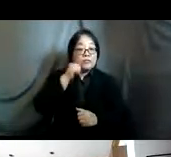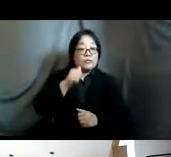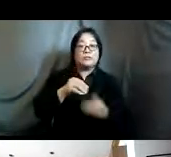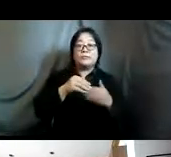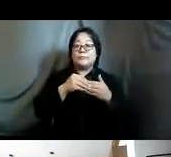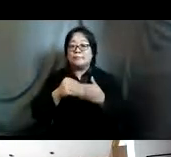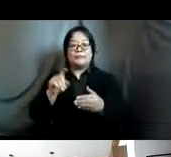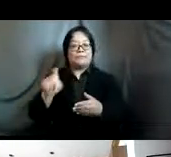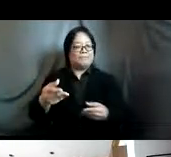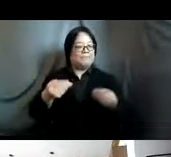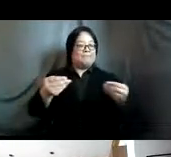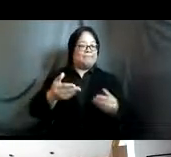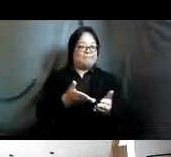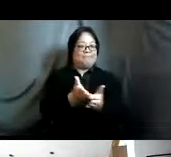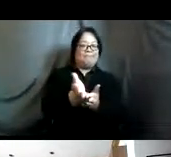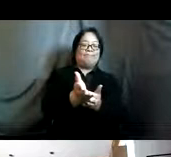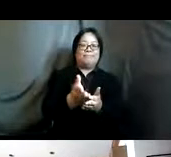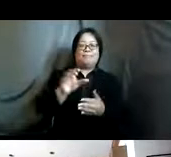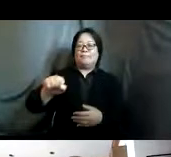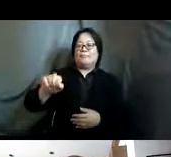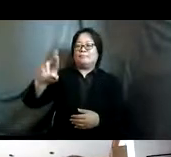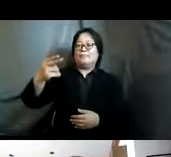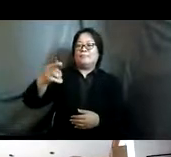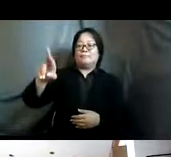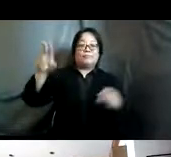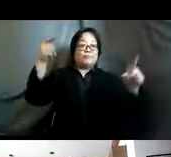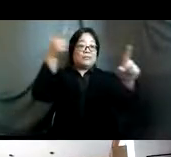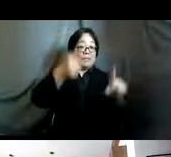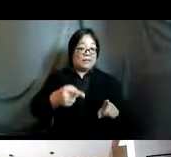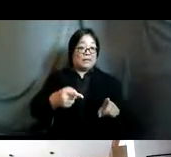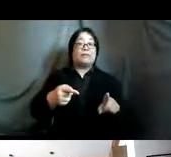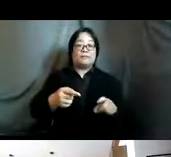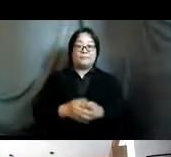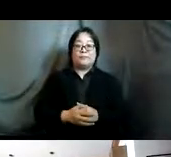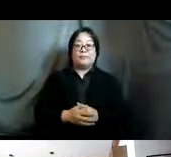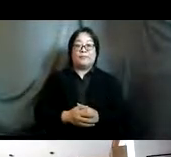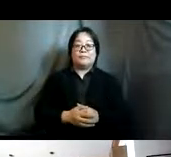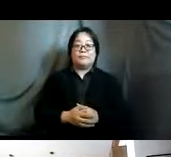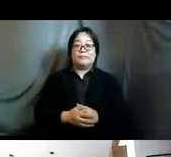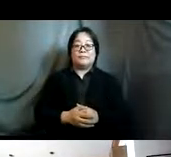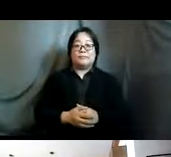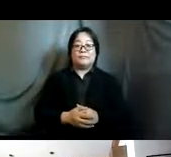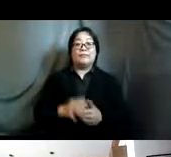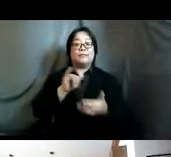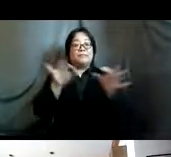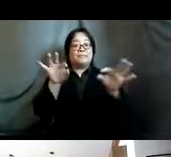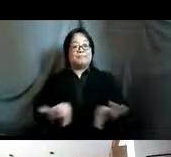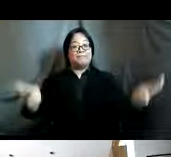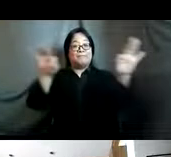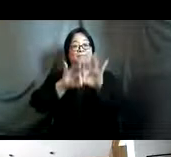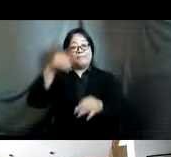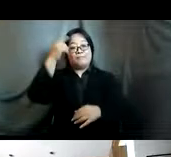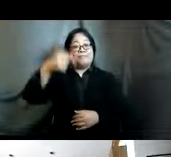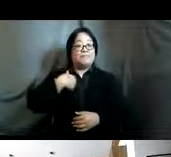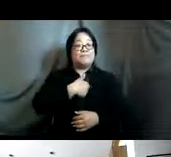under the srhr sdg target 5.6 which is crucial in reaching unfpa's free transformative